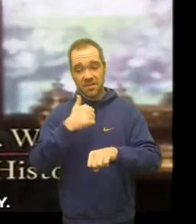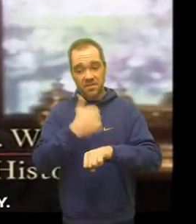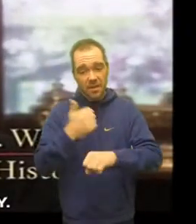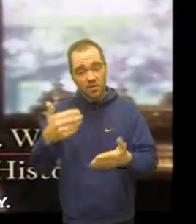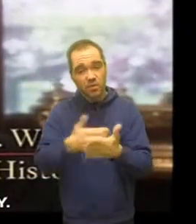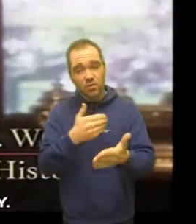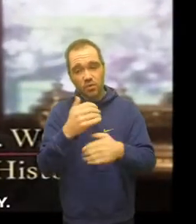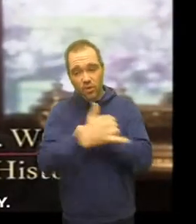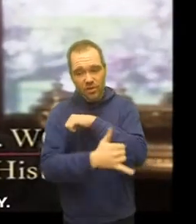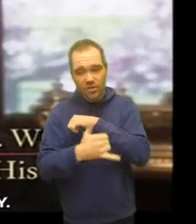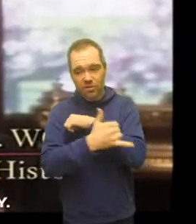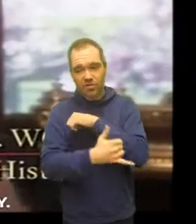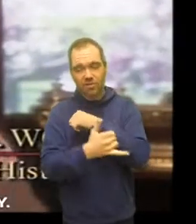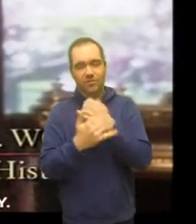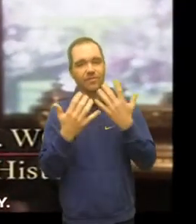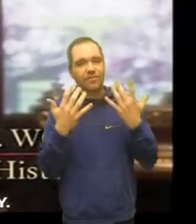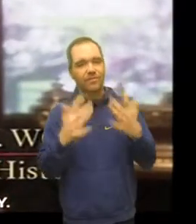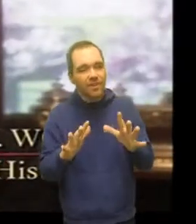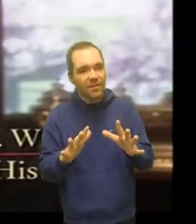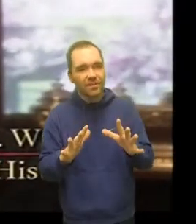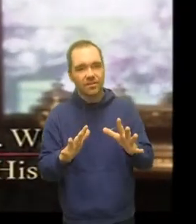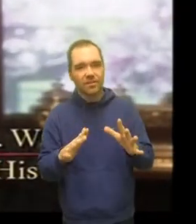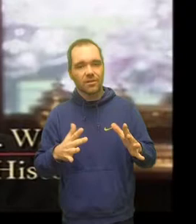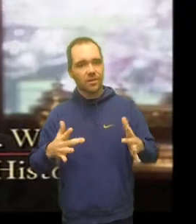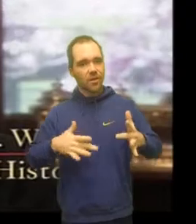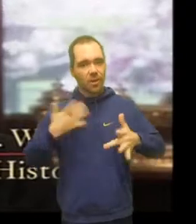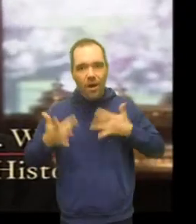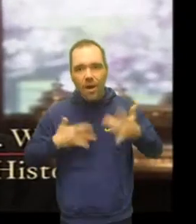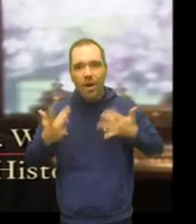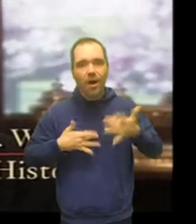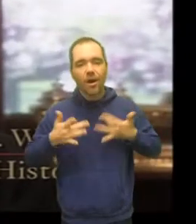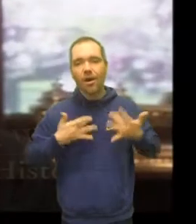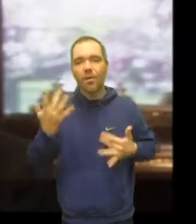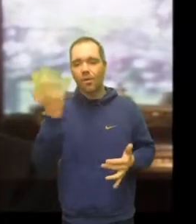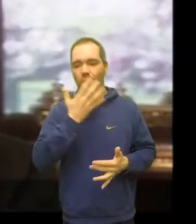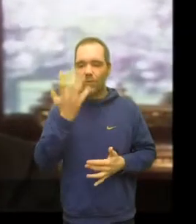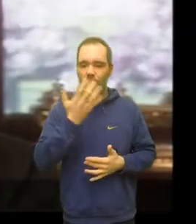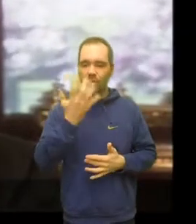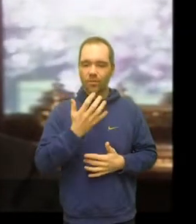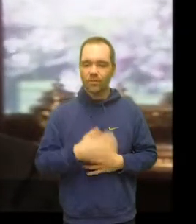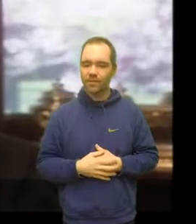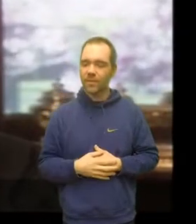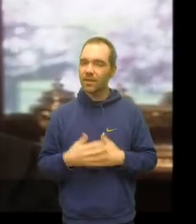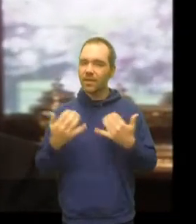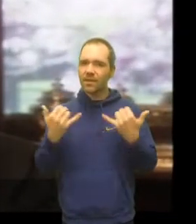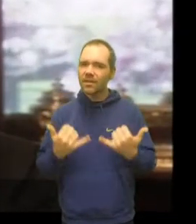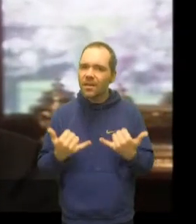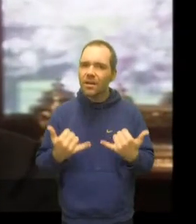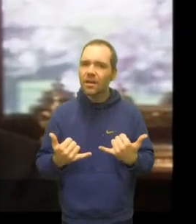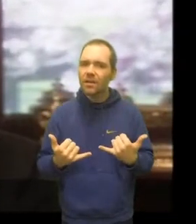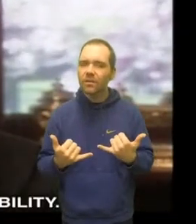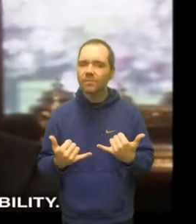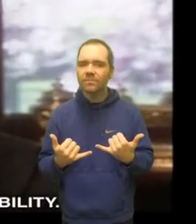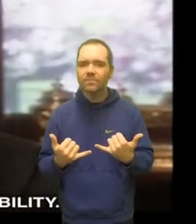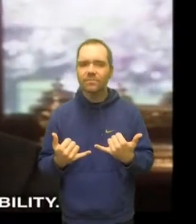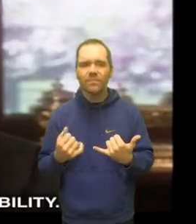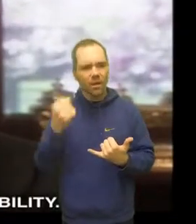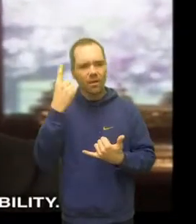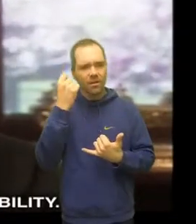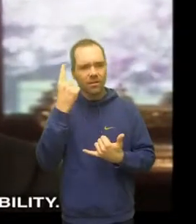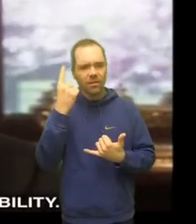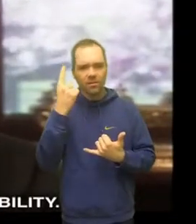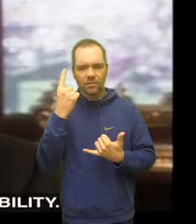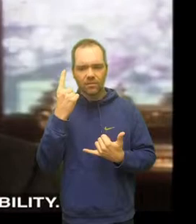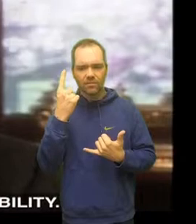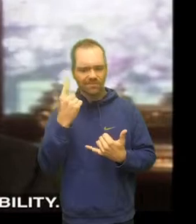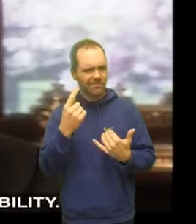deliberately created a new country. And this, I think, gave them a tremendous sense of excitement, but also